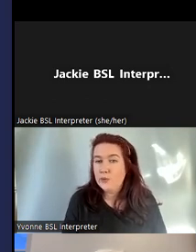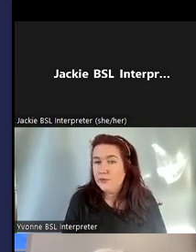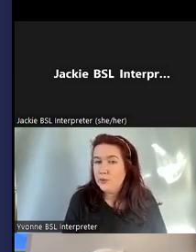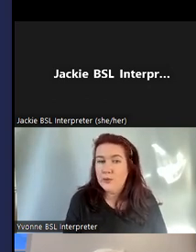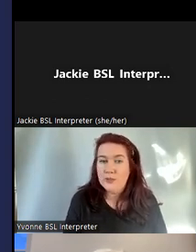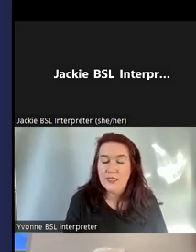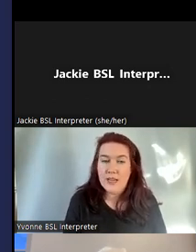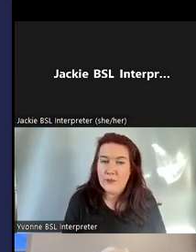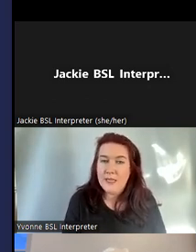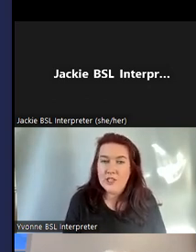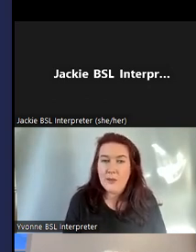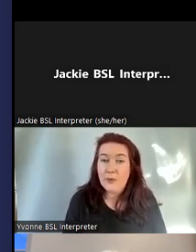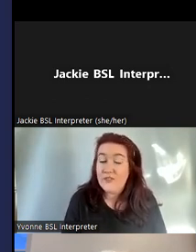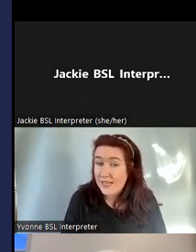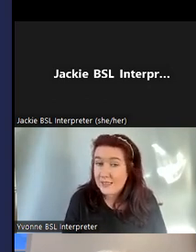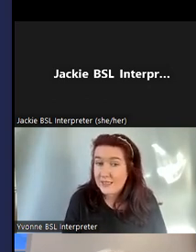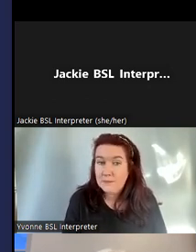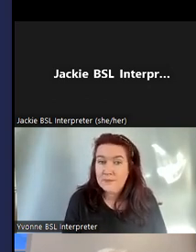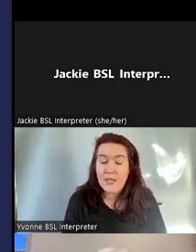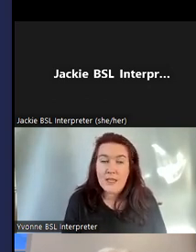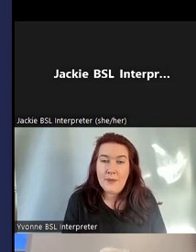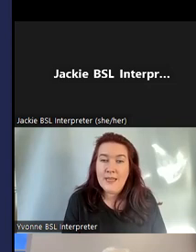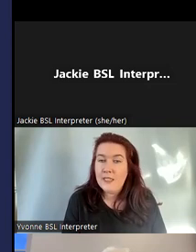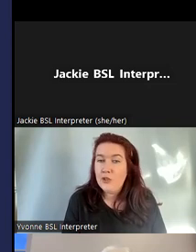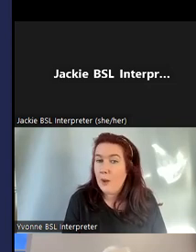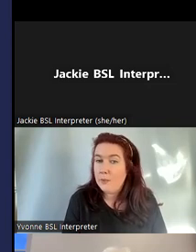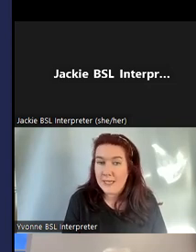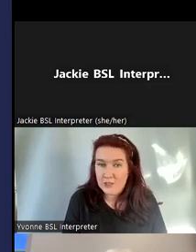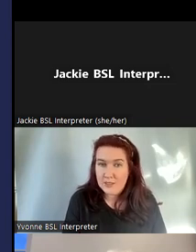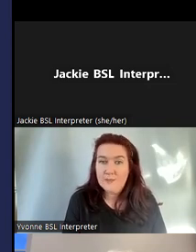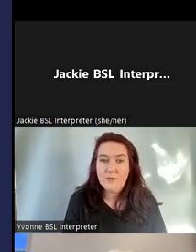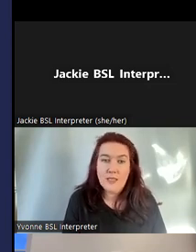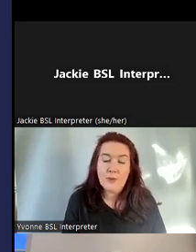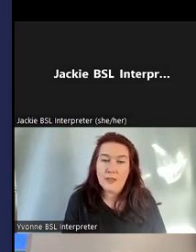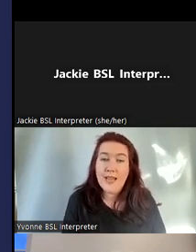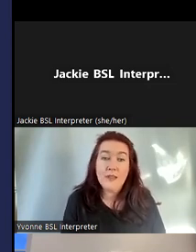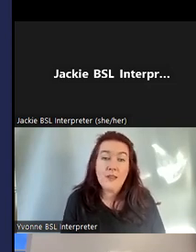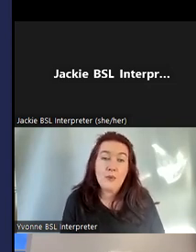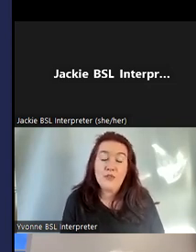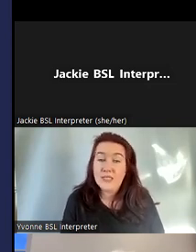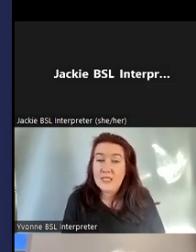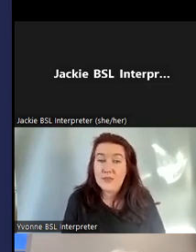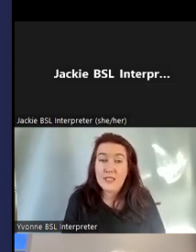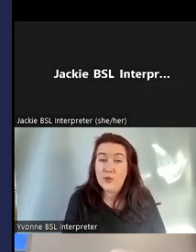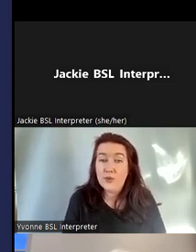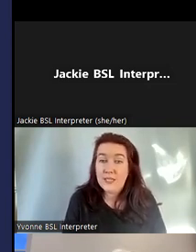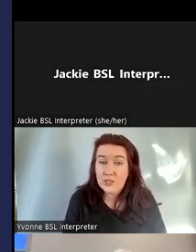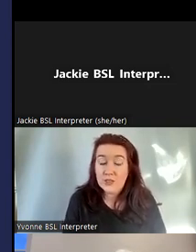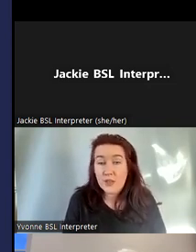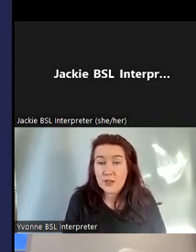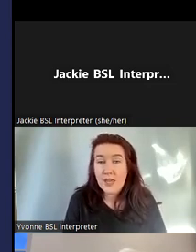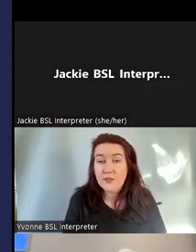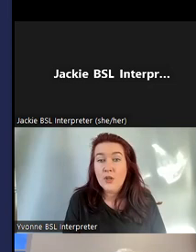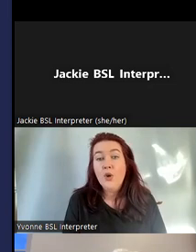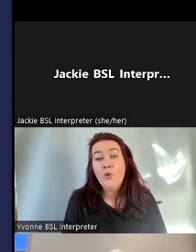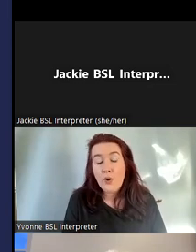upload old photos and information about events and any new publications as well anything that we've received any new donations